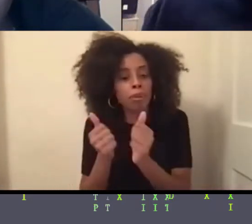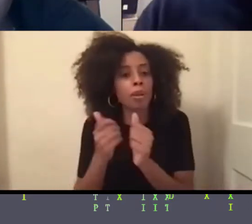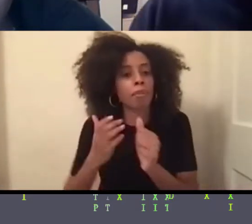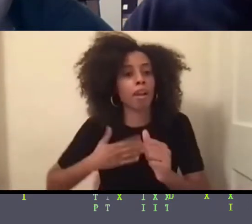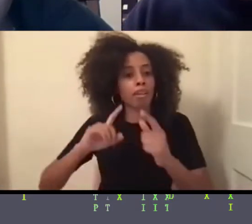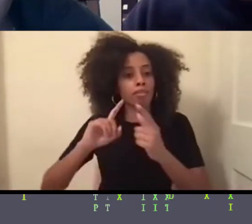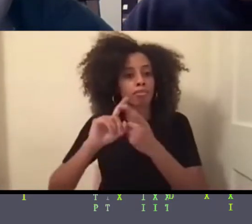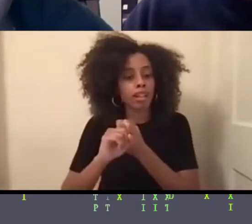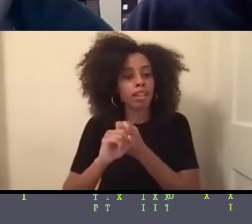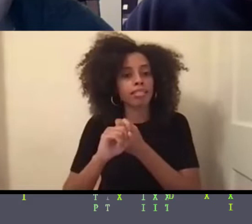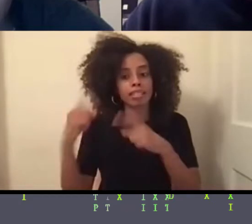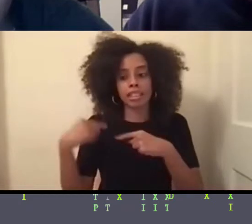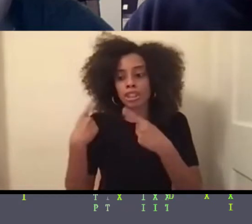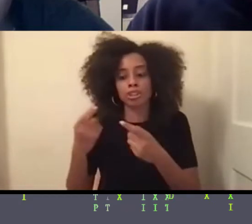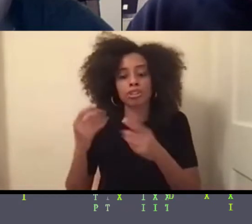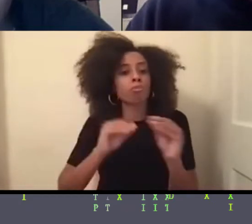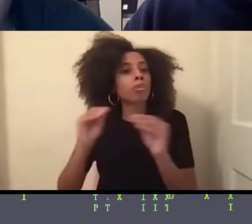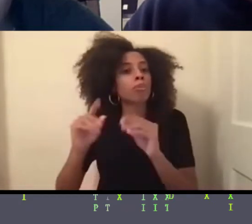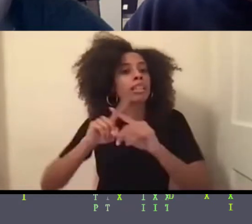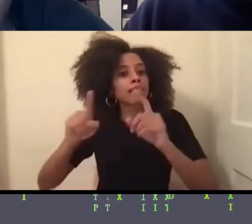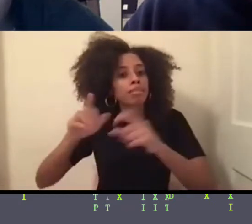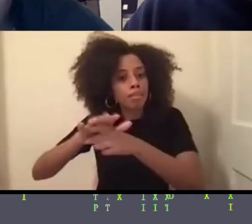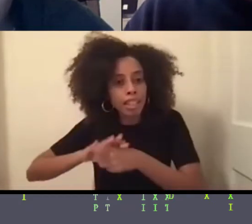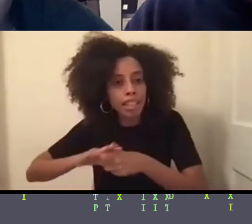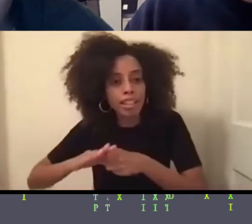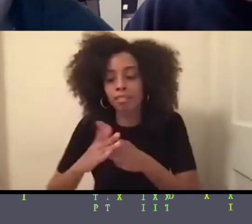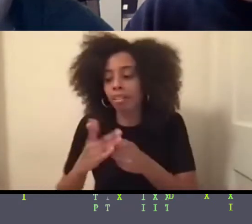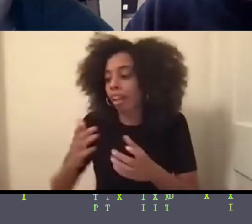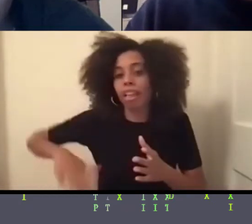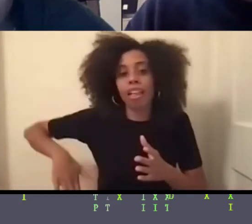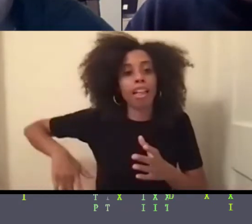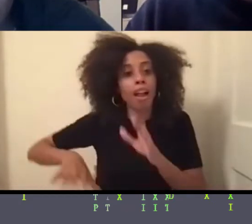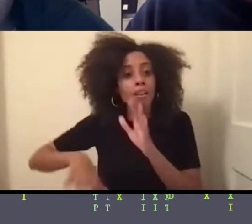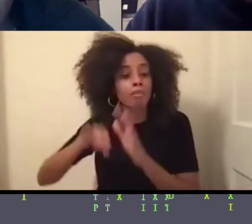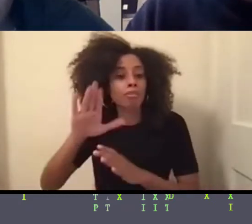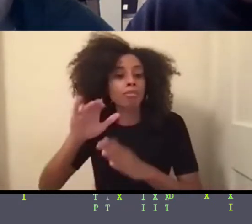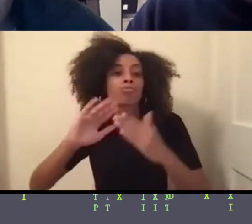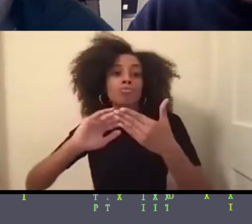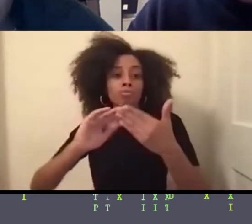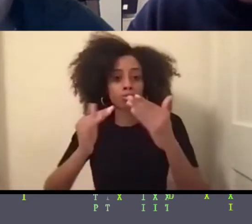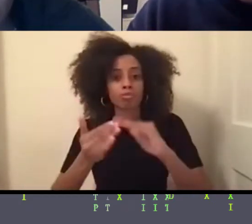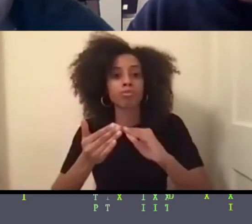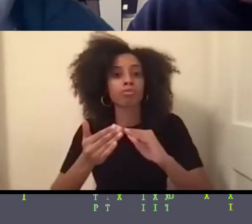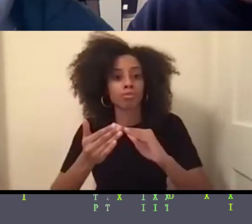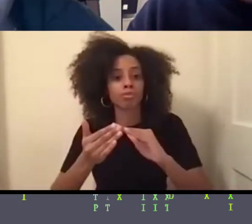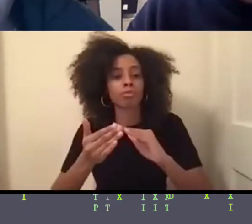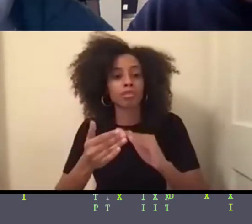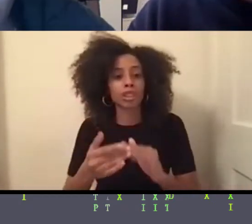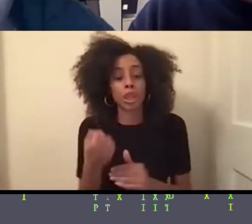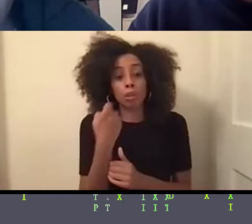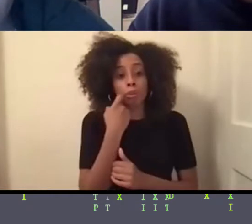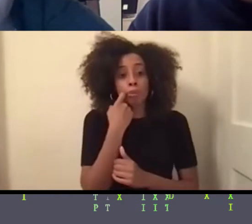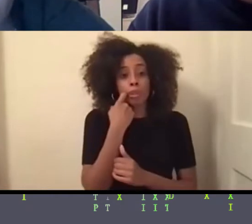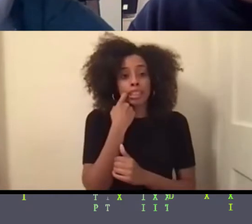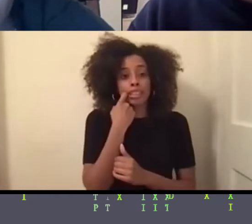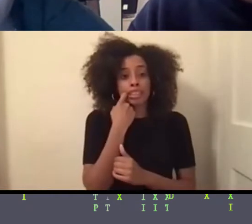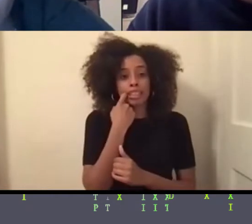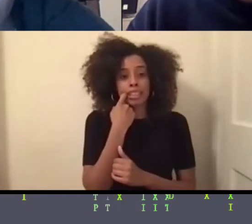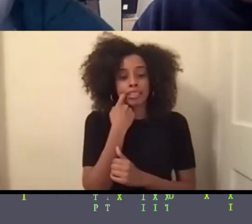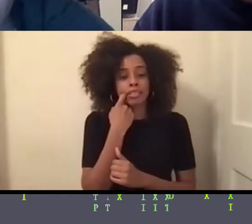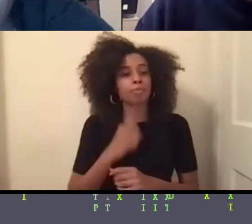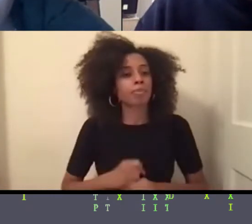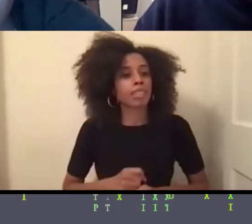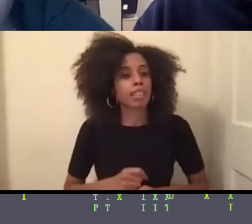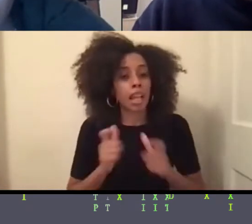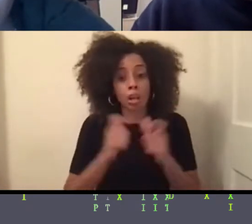you haven't found your new community. And then I think more recently, and I think in a bigger way, was just